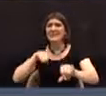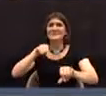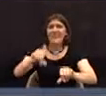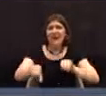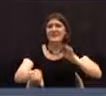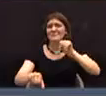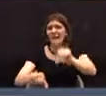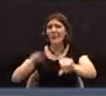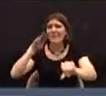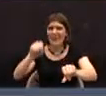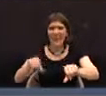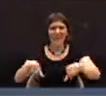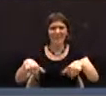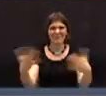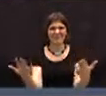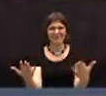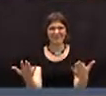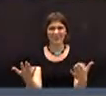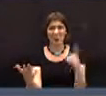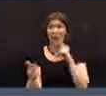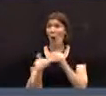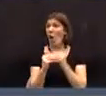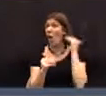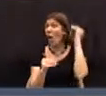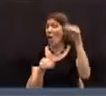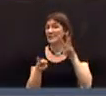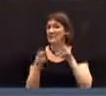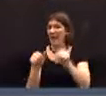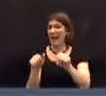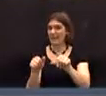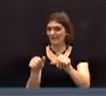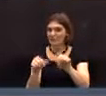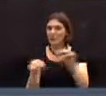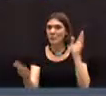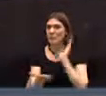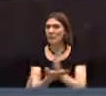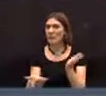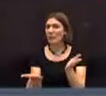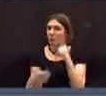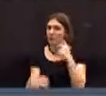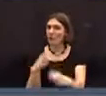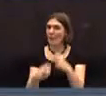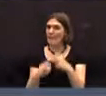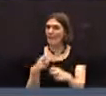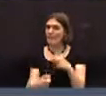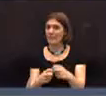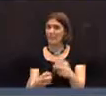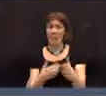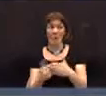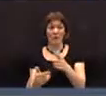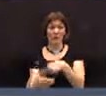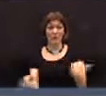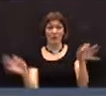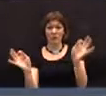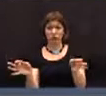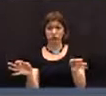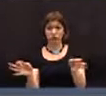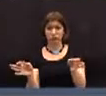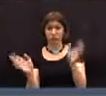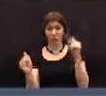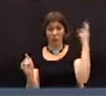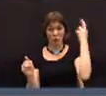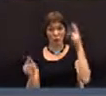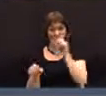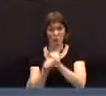I don't see it as really stopping. So my hope is that whatever you decide tonight, you realize